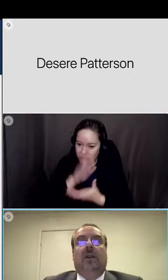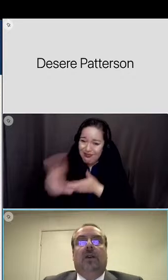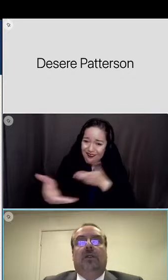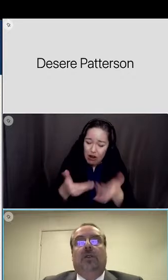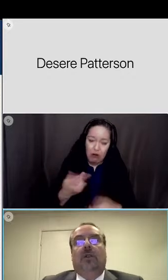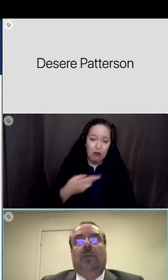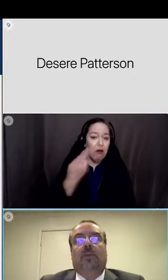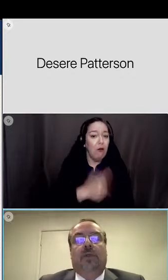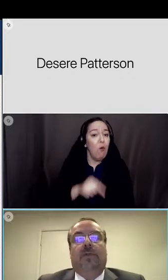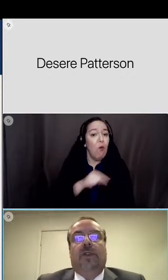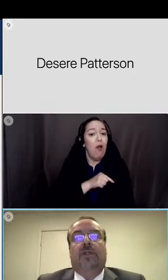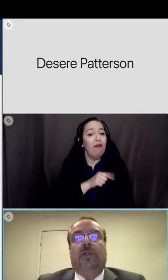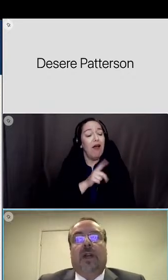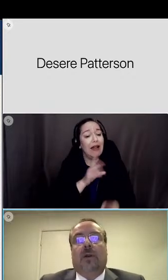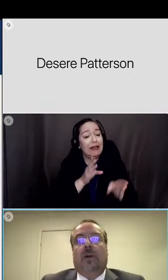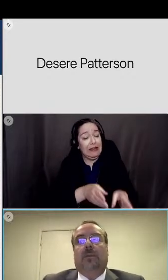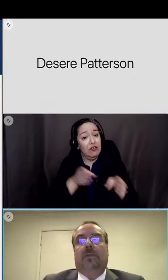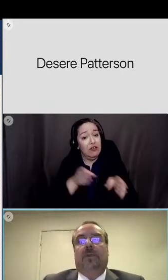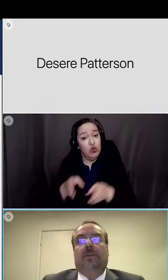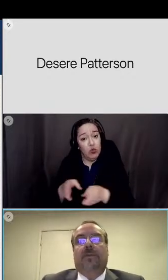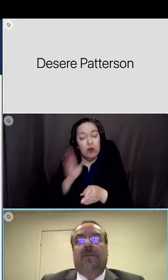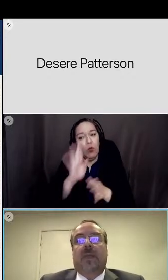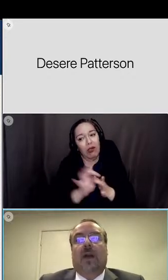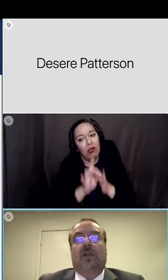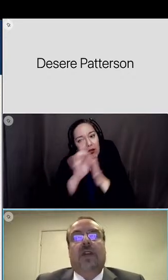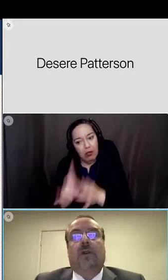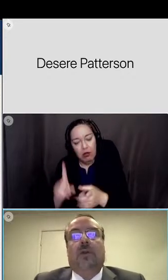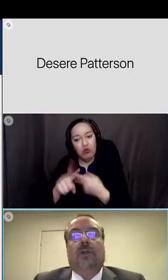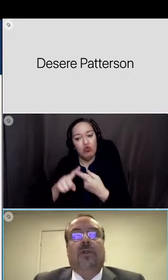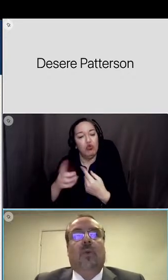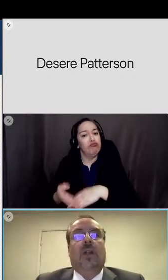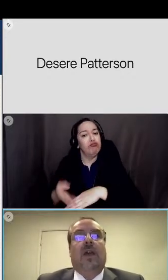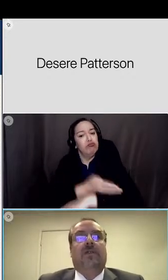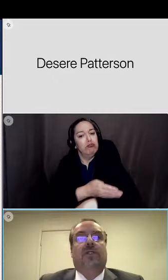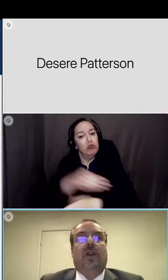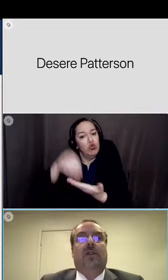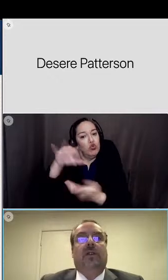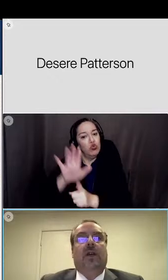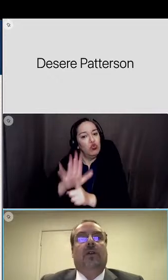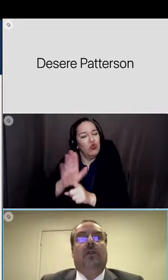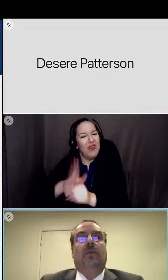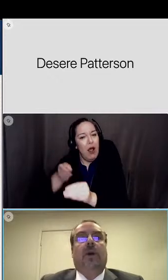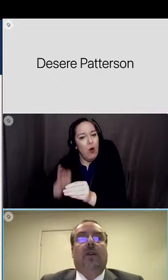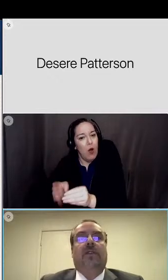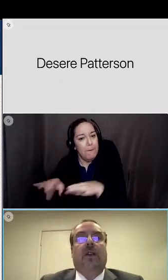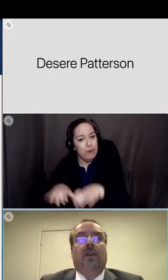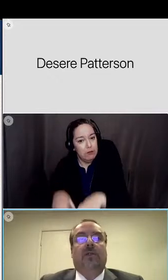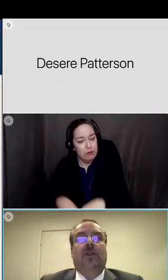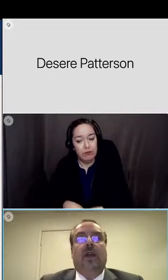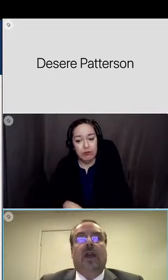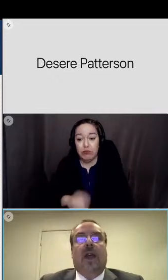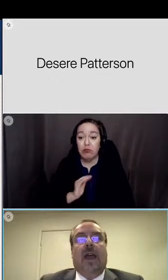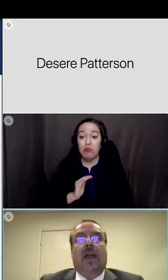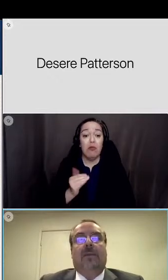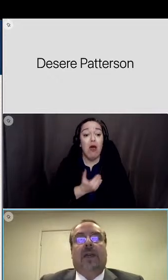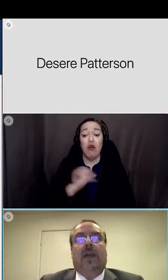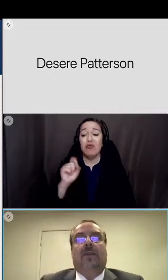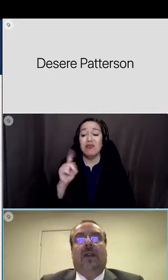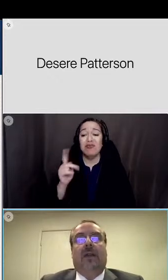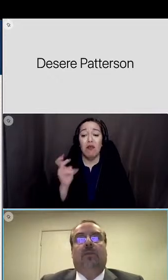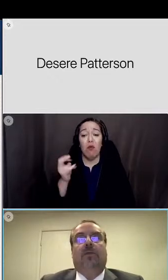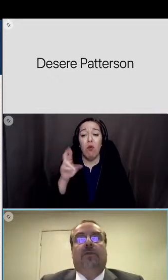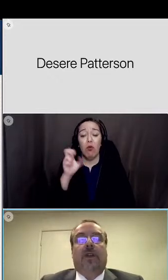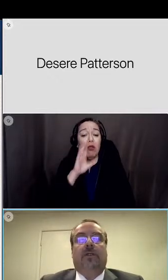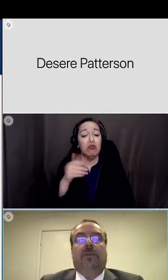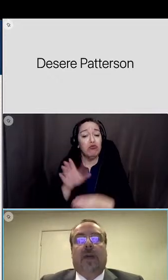lead to improved student outcomes our stakeholders will have shared agreed upon values and